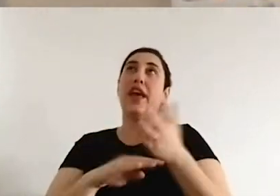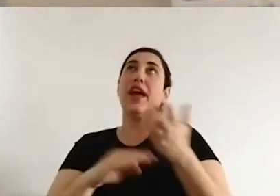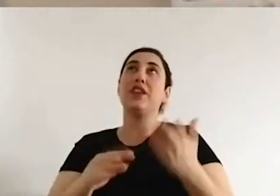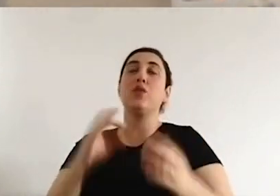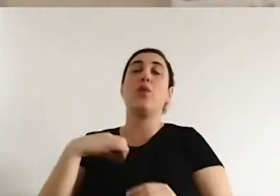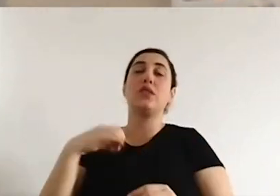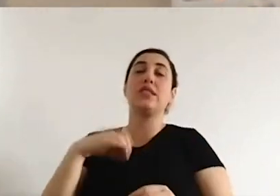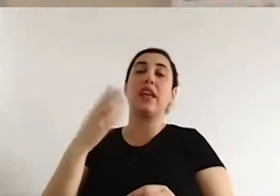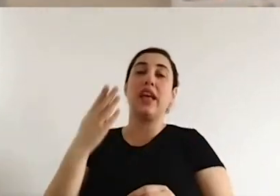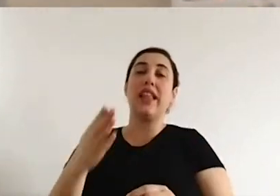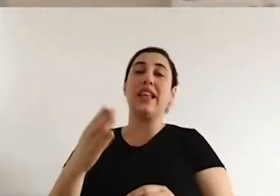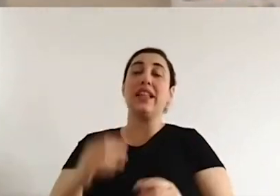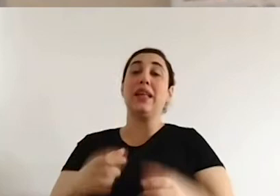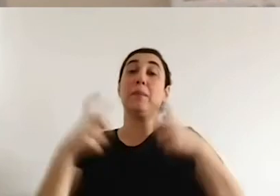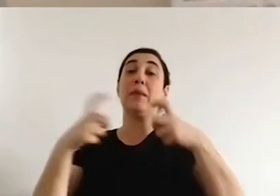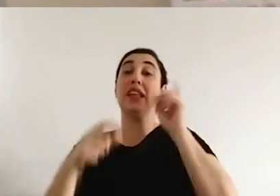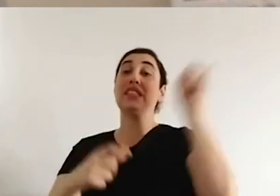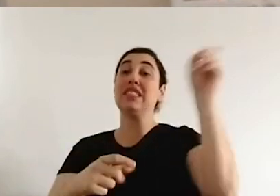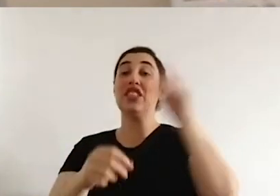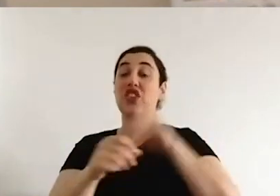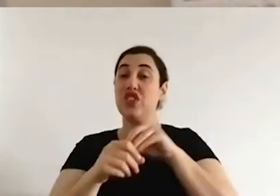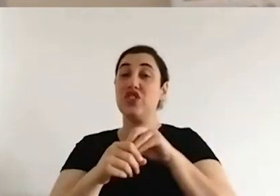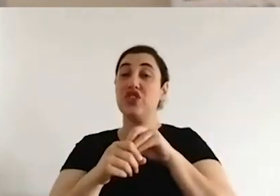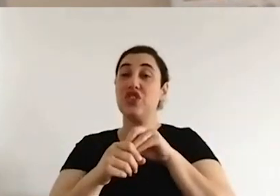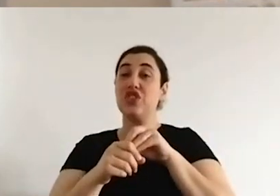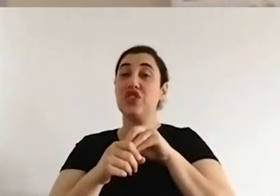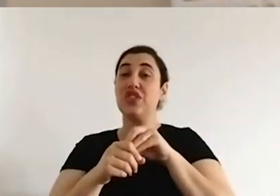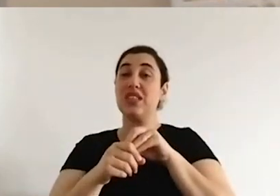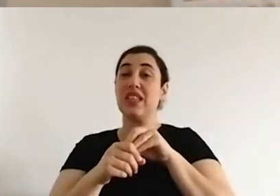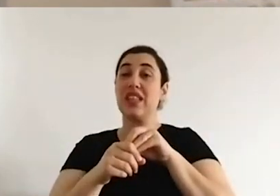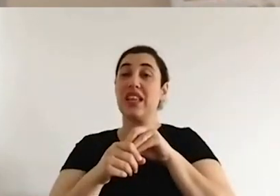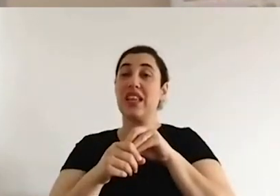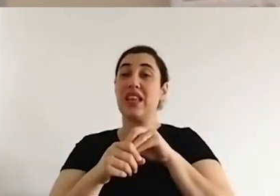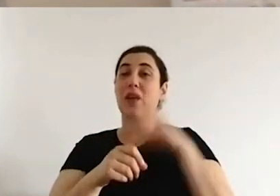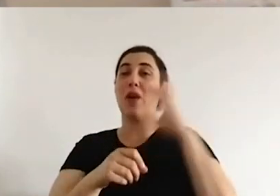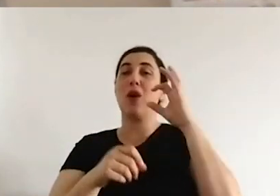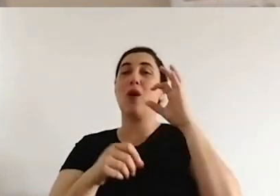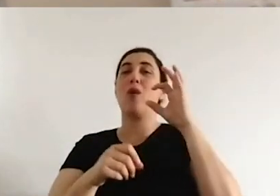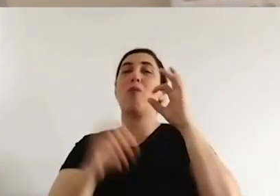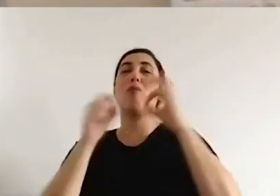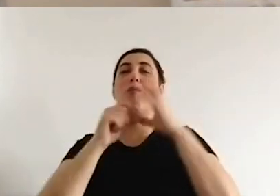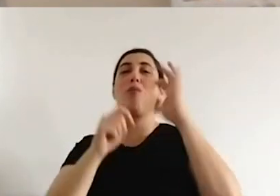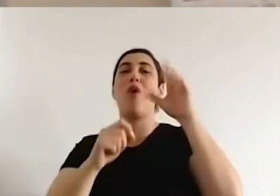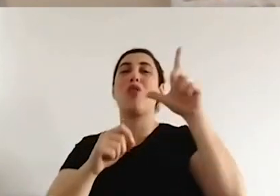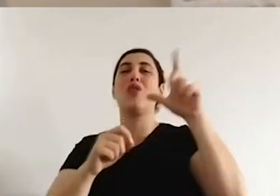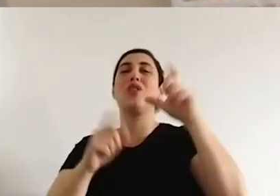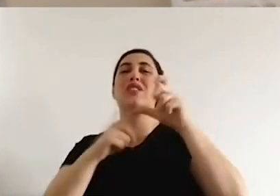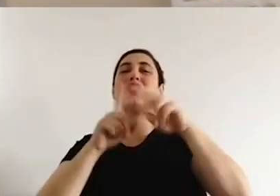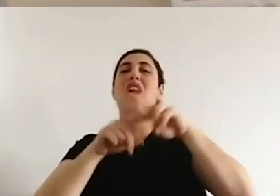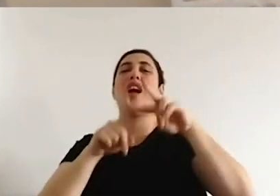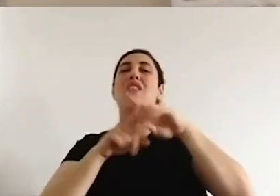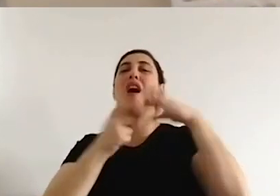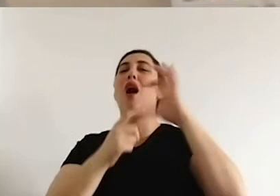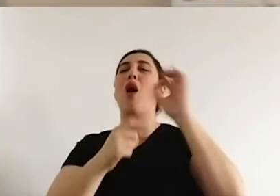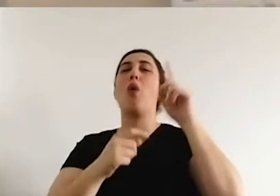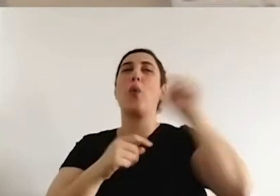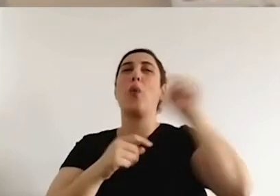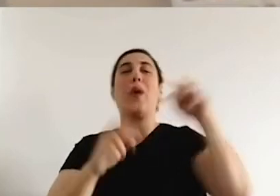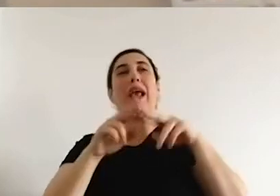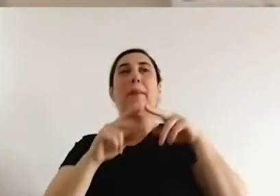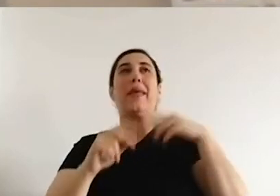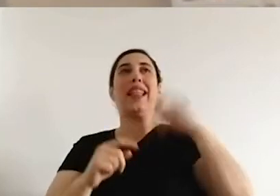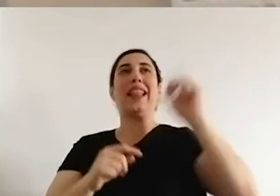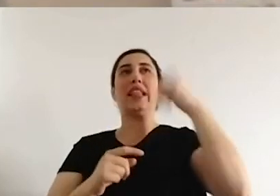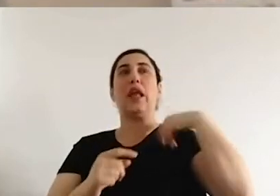neofascist should be used, especially Bolsonaro, the president